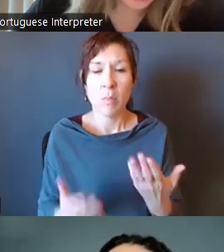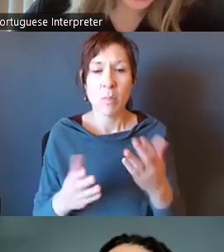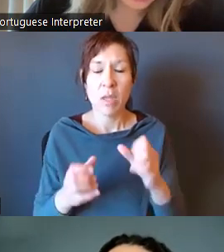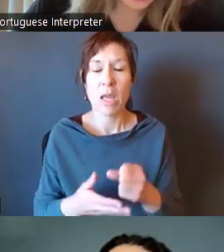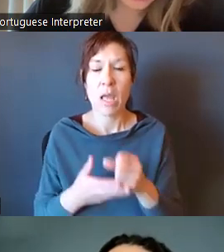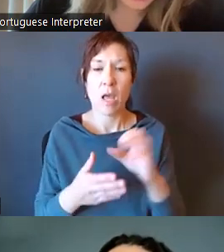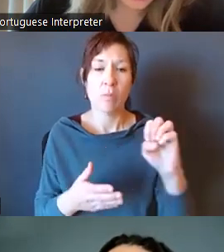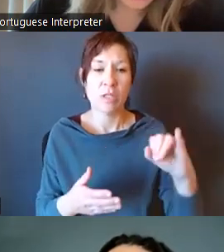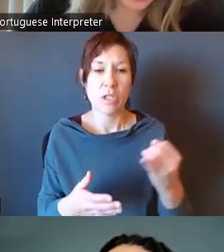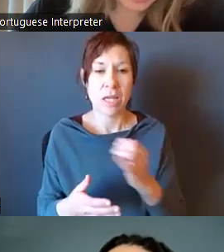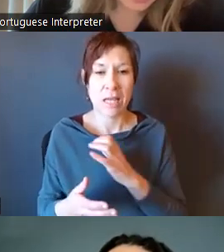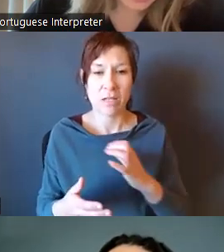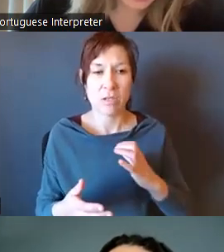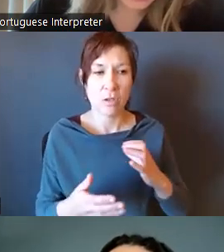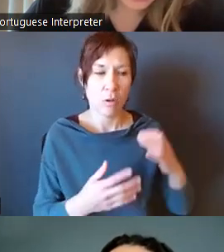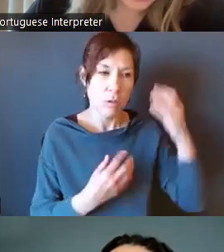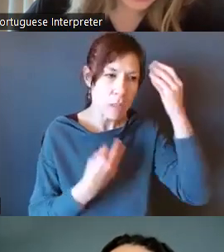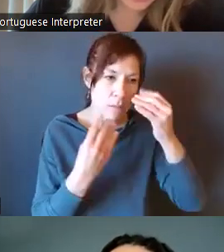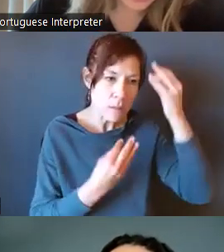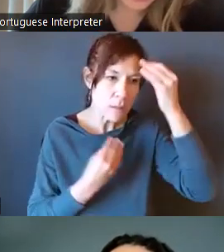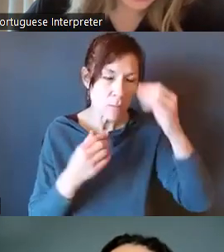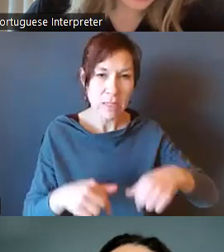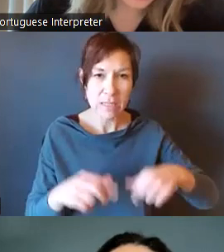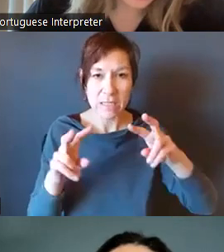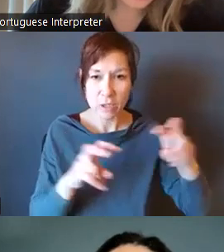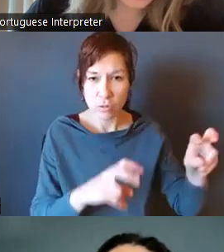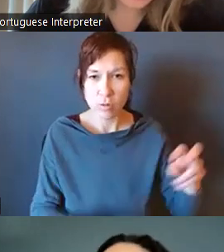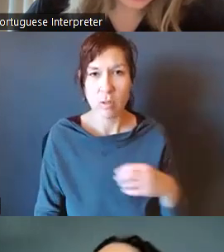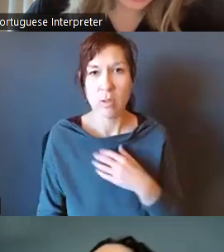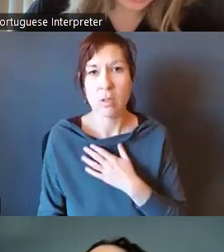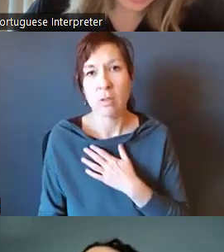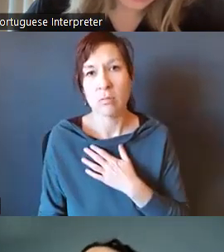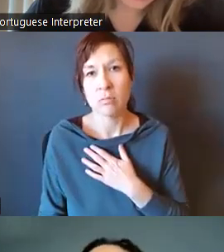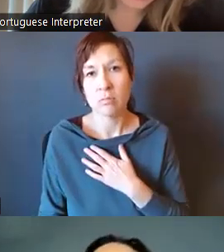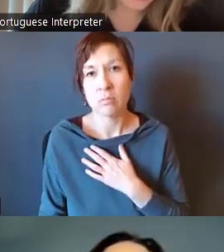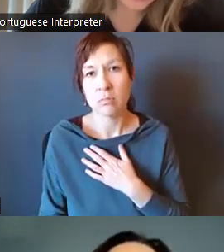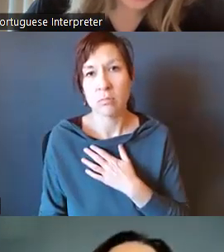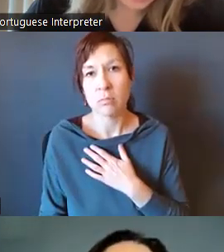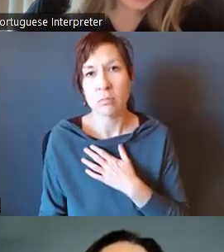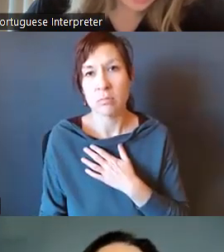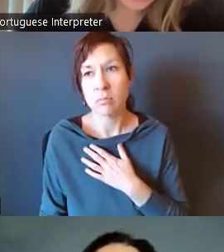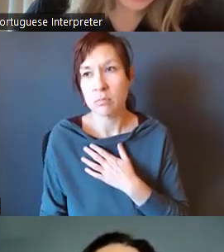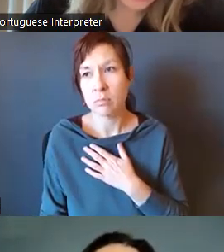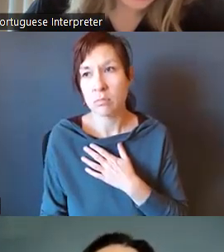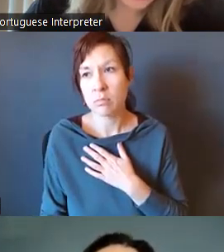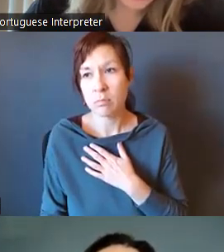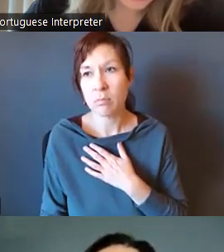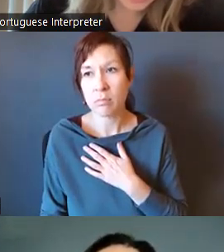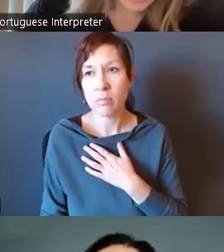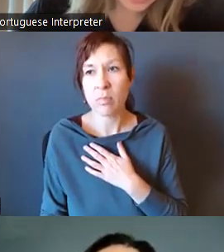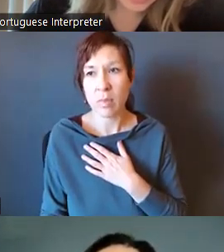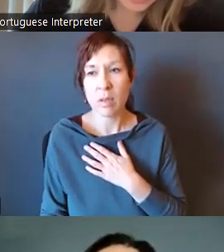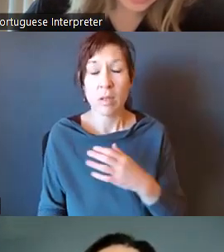My question is, is there will be a lot of comments on this strategy, and that's the purpose, I mean that's why